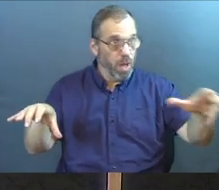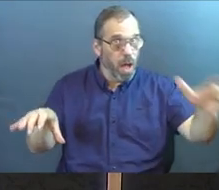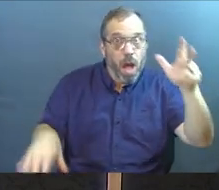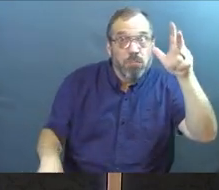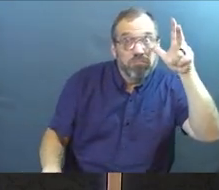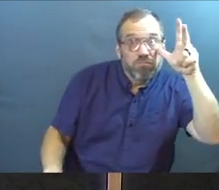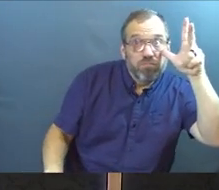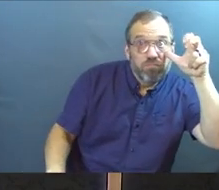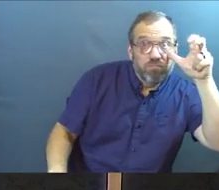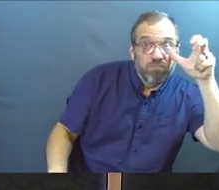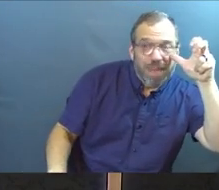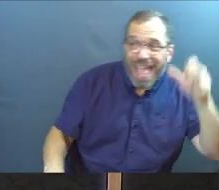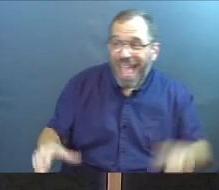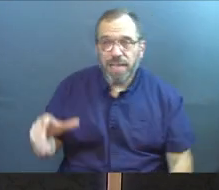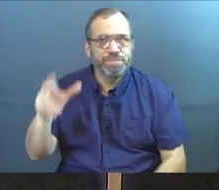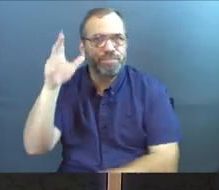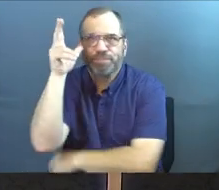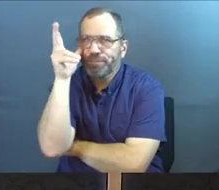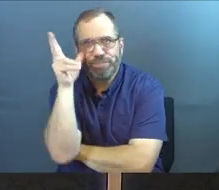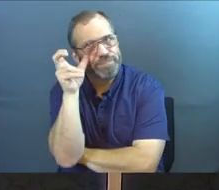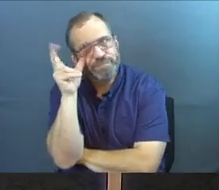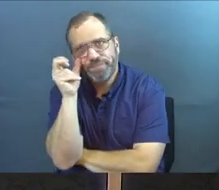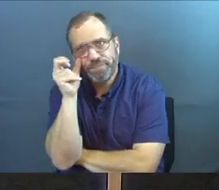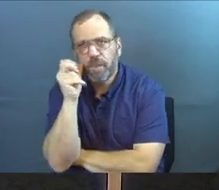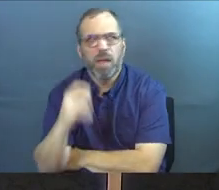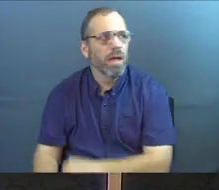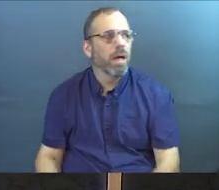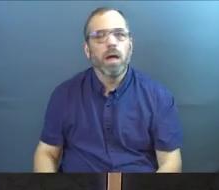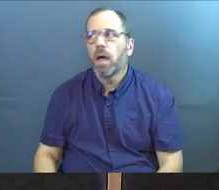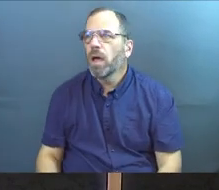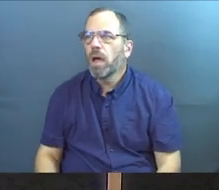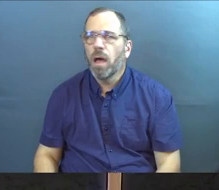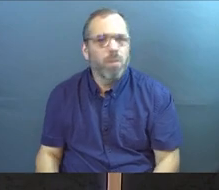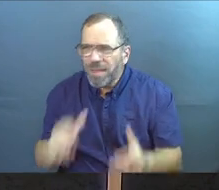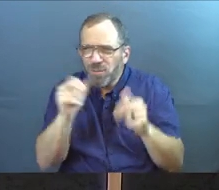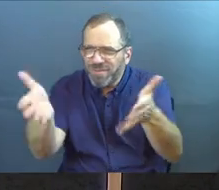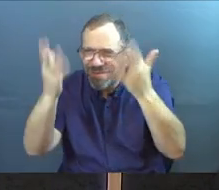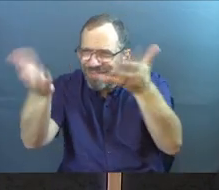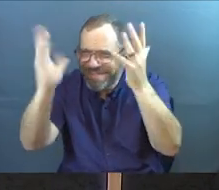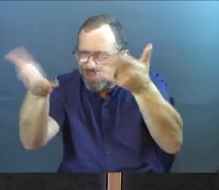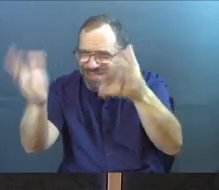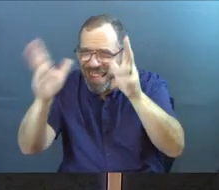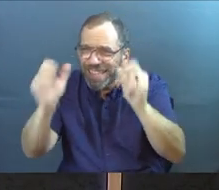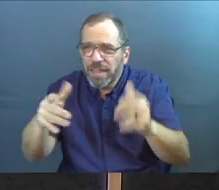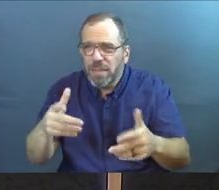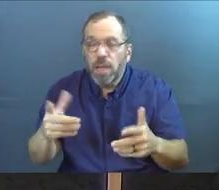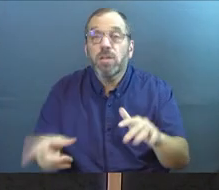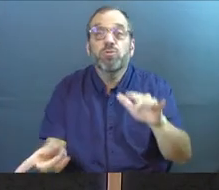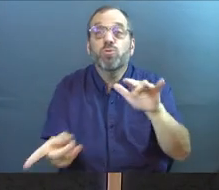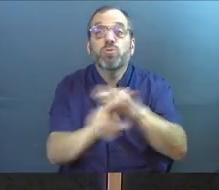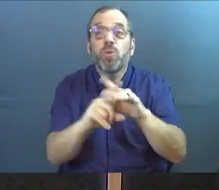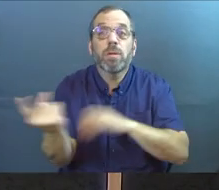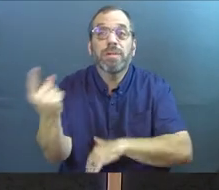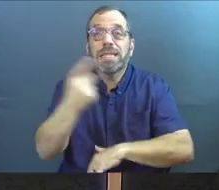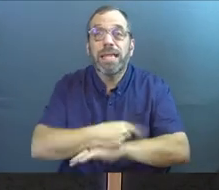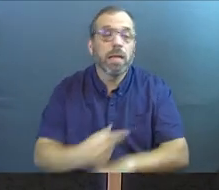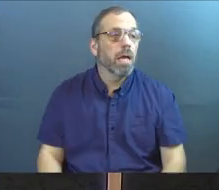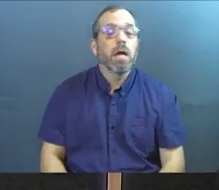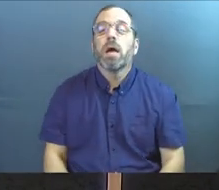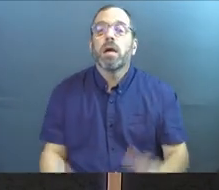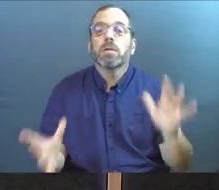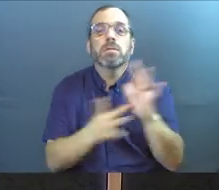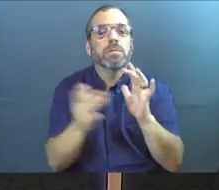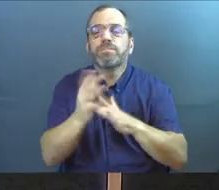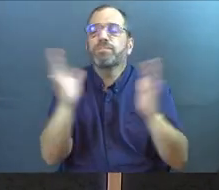are listening and people who are not. You're like, Well, why wouldn't you listen to Jesus? Because maybe you showed up that day saying,